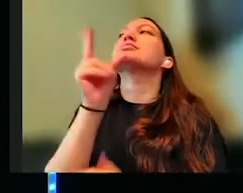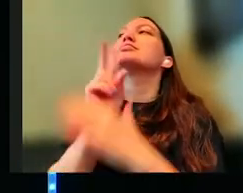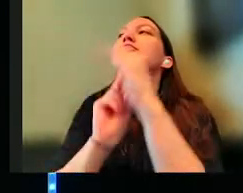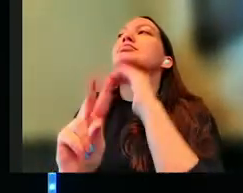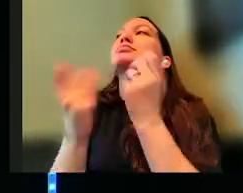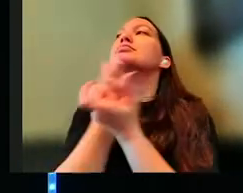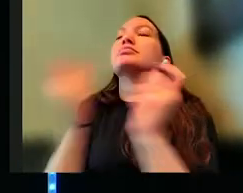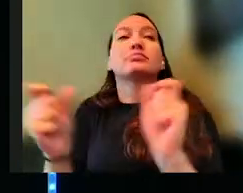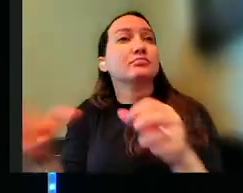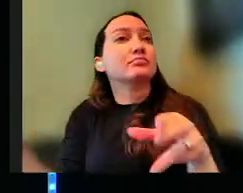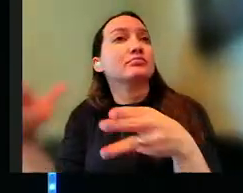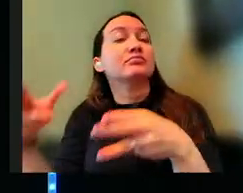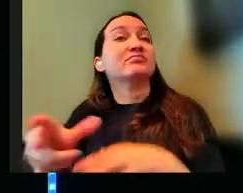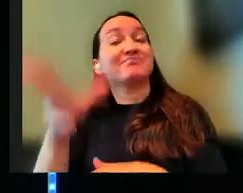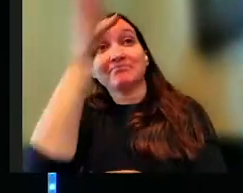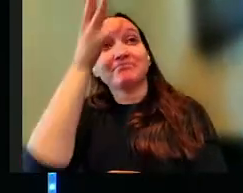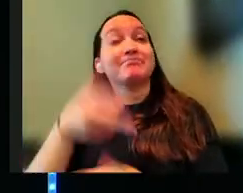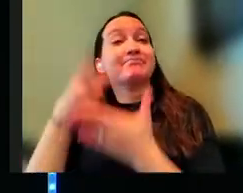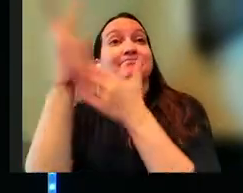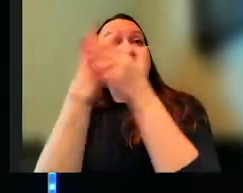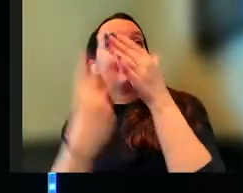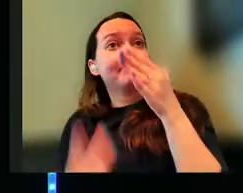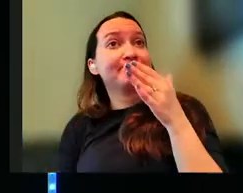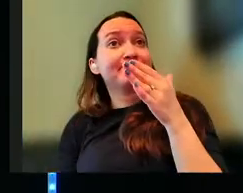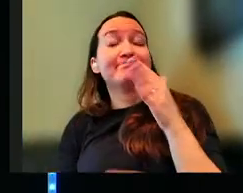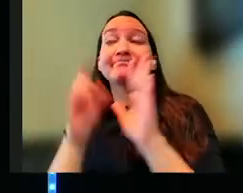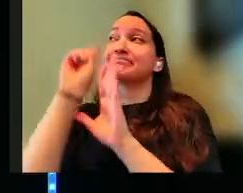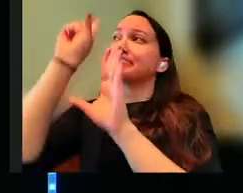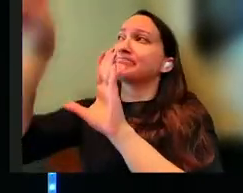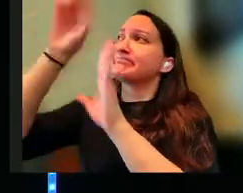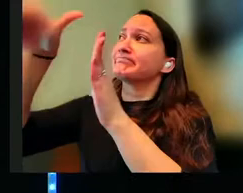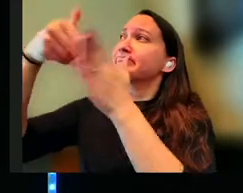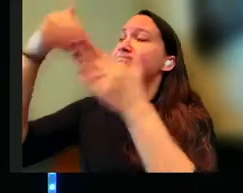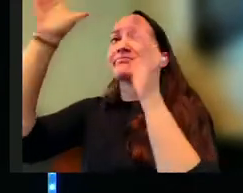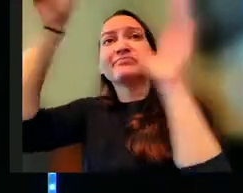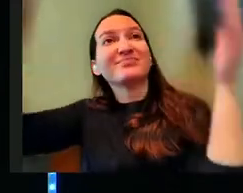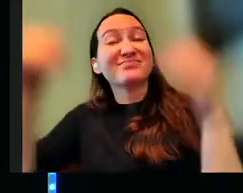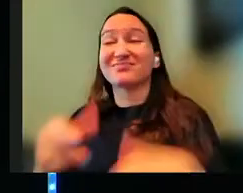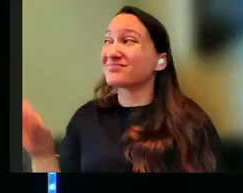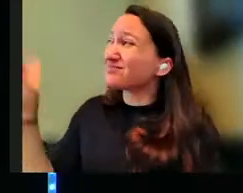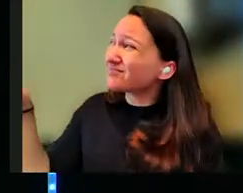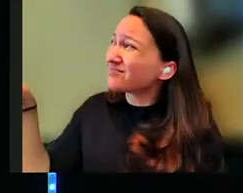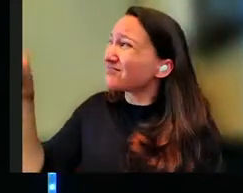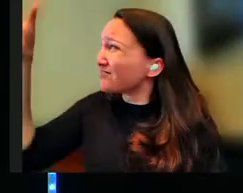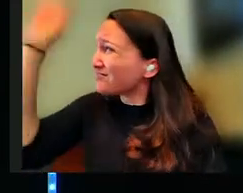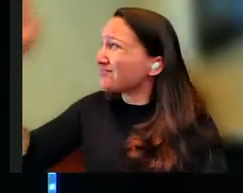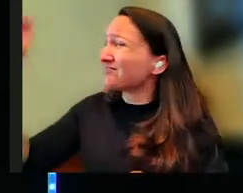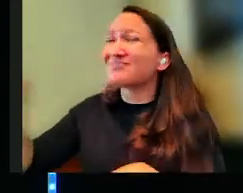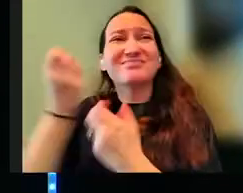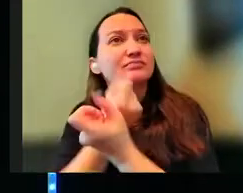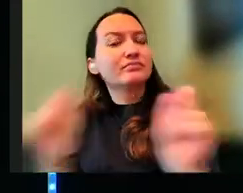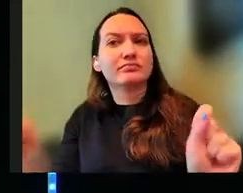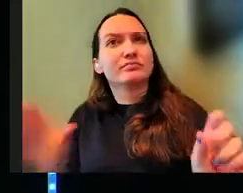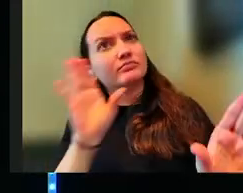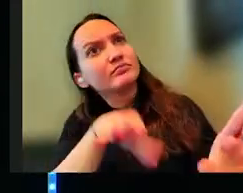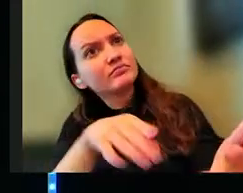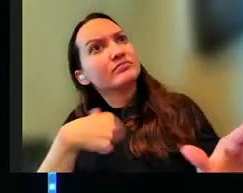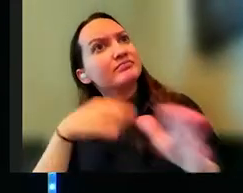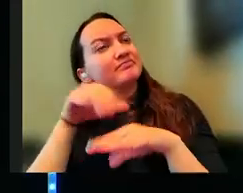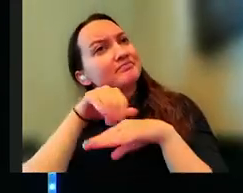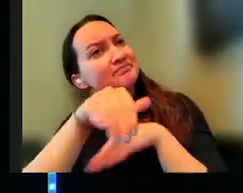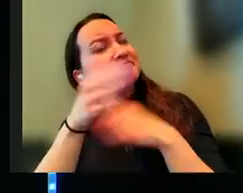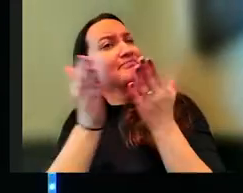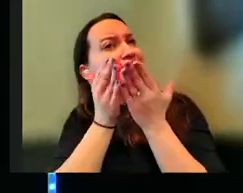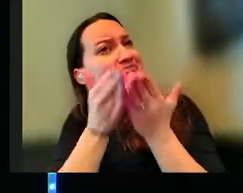Long story short, the dude drowns, and he ends up going to heaven. And he's like, God, you're supposed to save me. And God's like, bro, I sent a boat and a